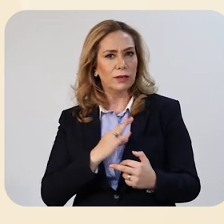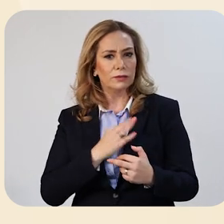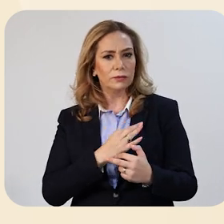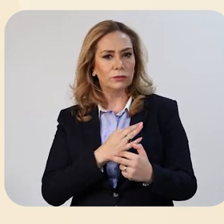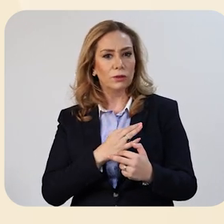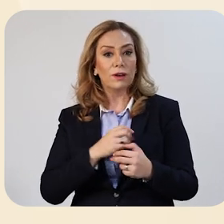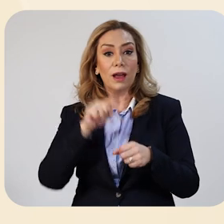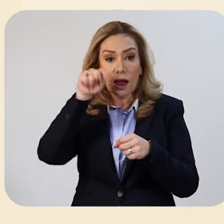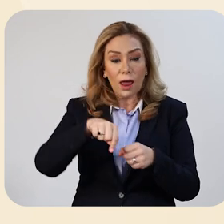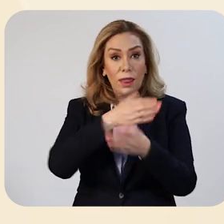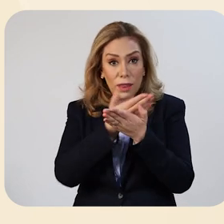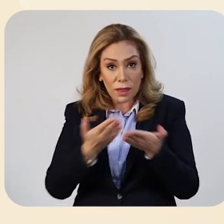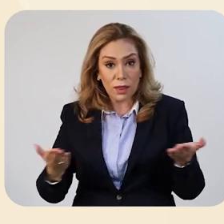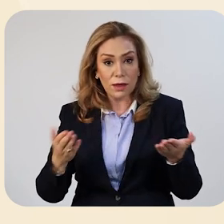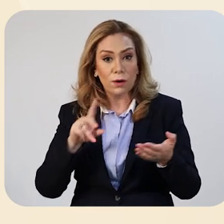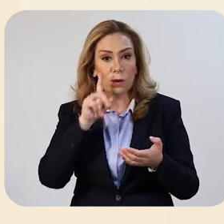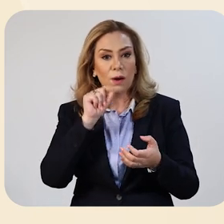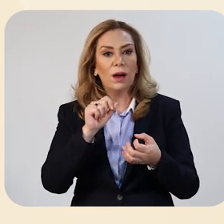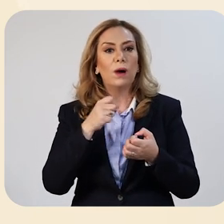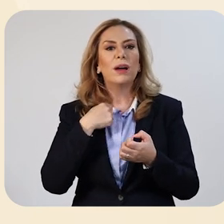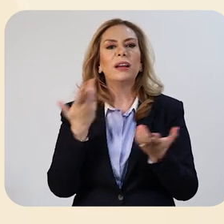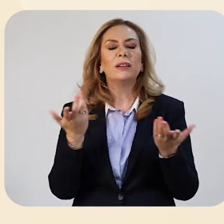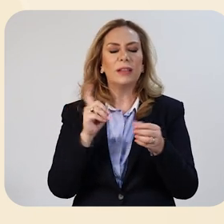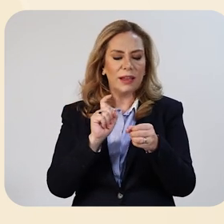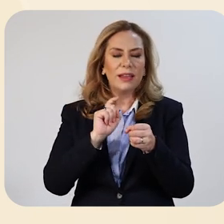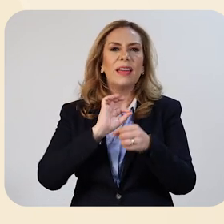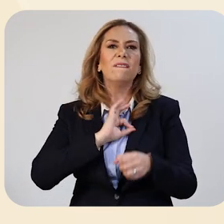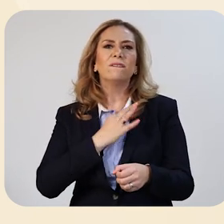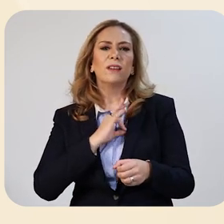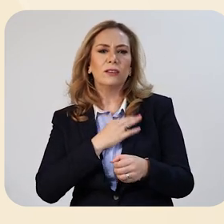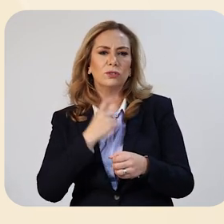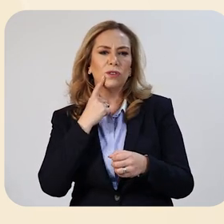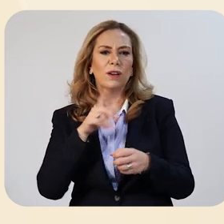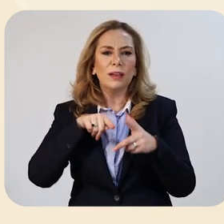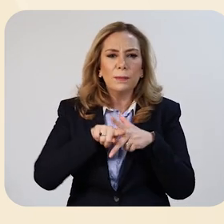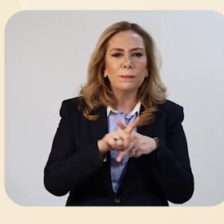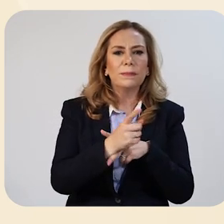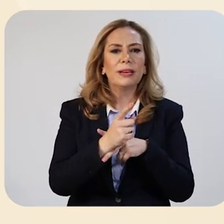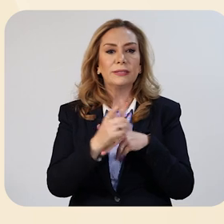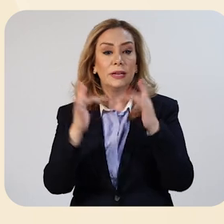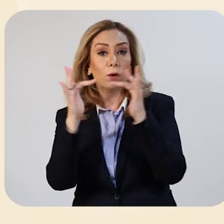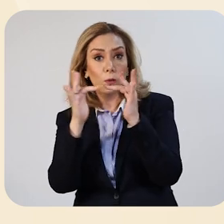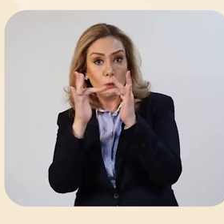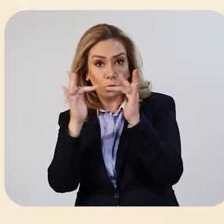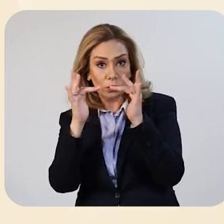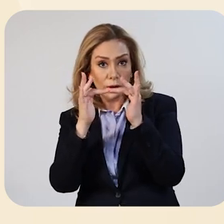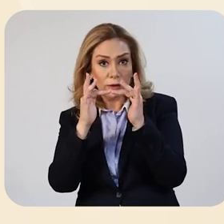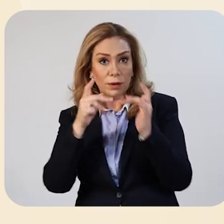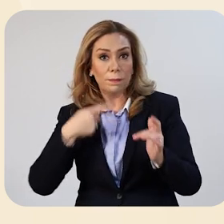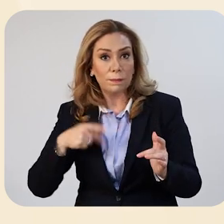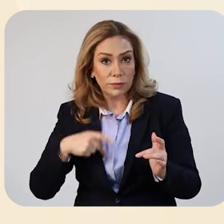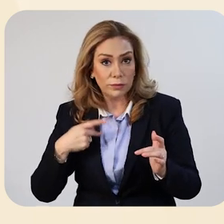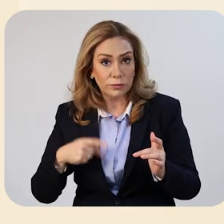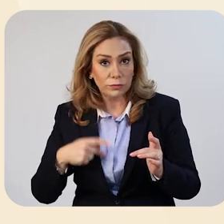now, no one has discovered exactly how the infection spreads. It's likely the transmission of the disease among humans